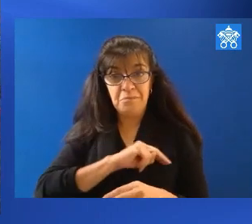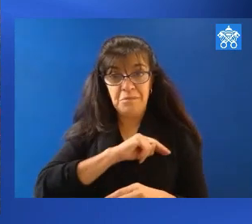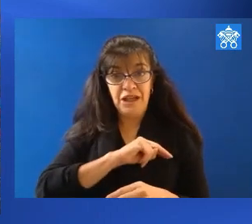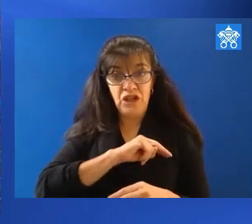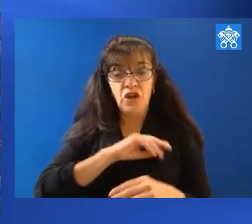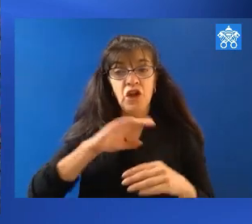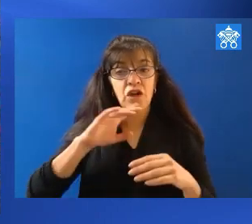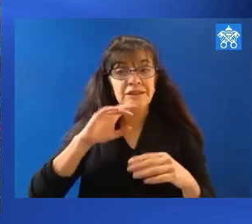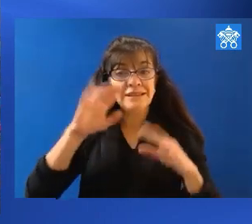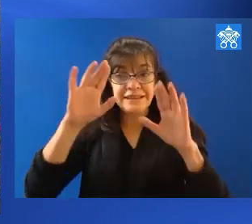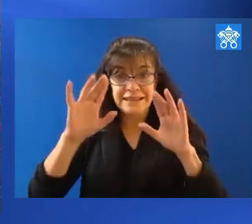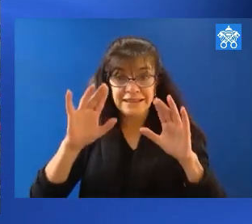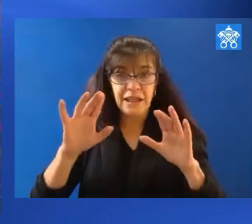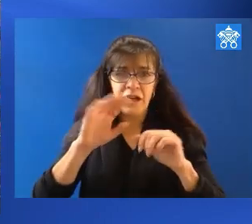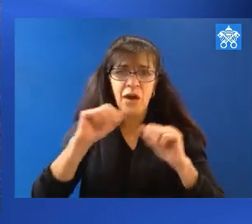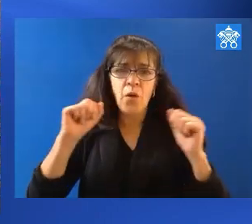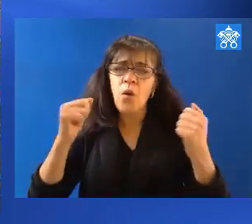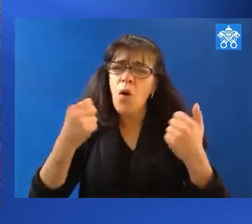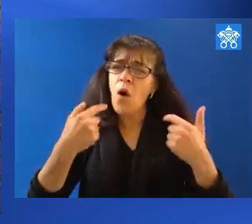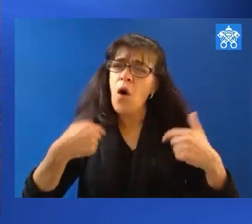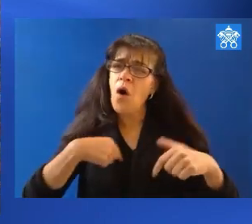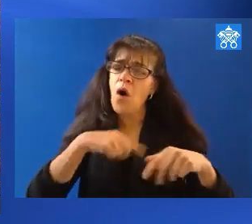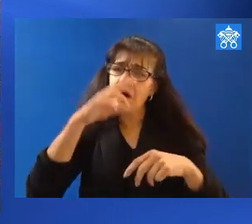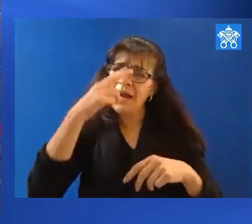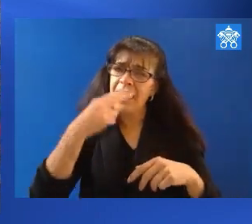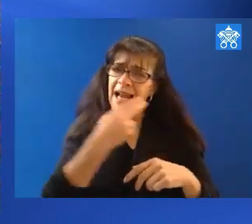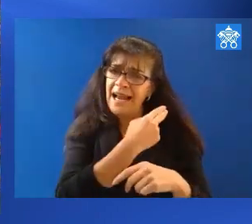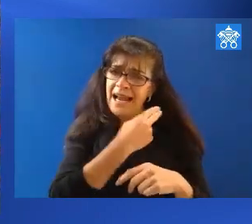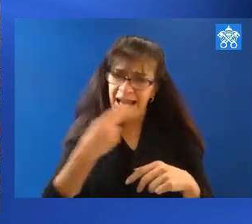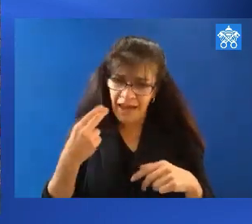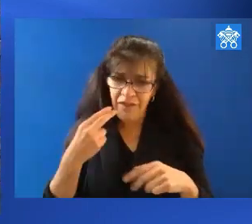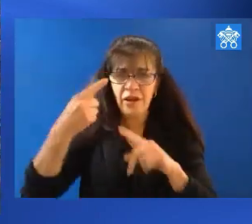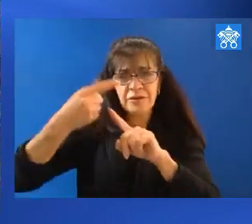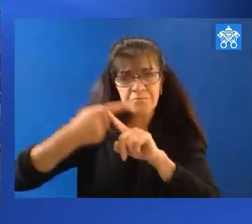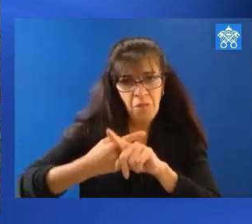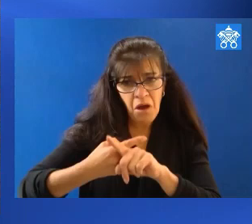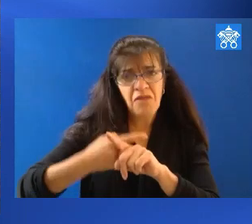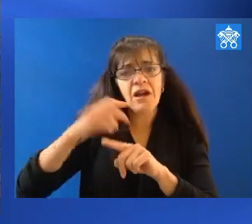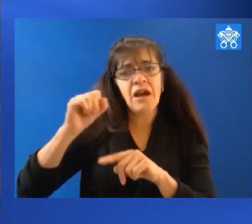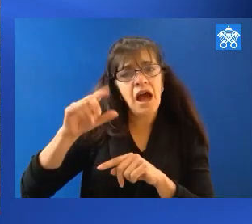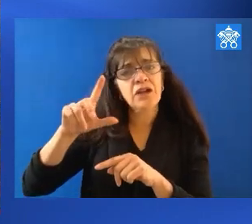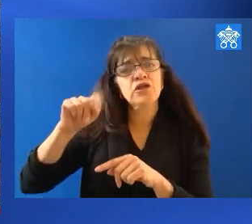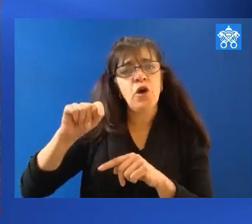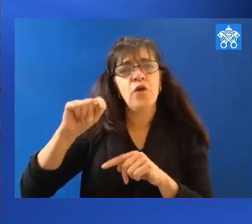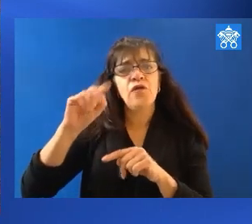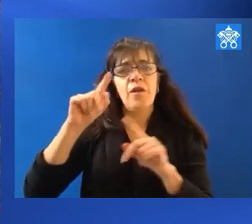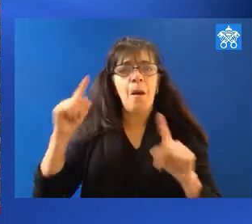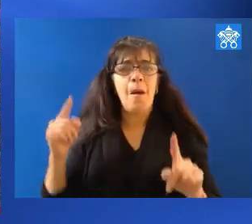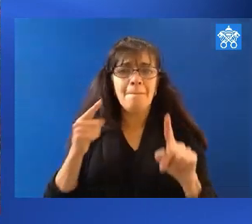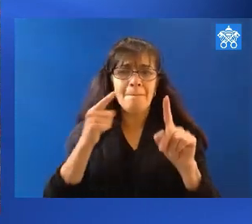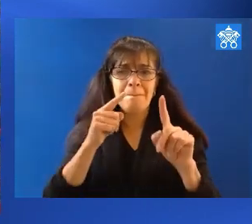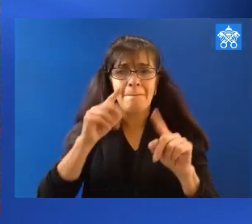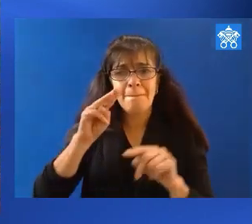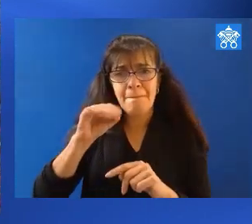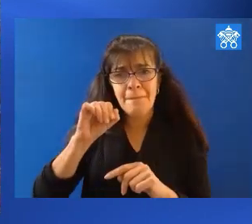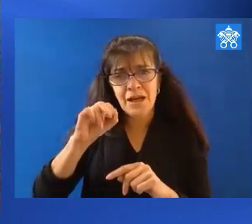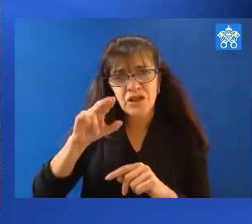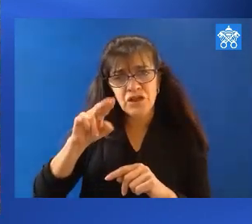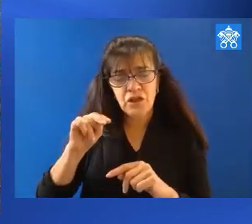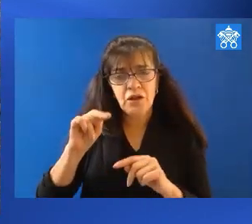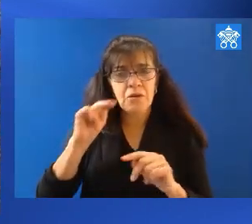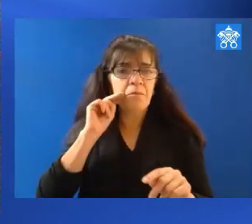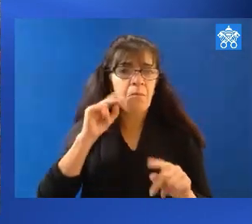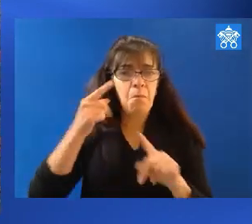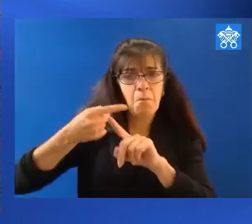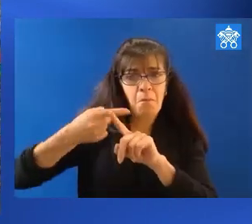that every Catholic community in the world celebrates annually. In fact, the whole month of October is the mission month. You